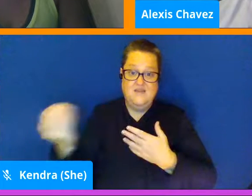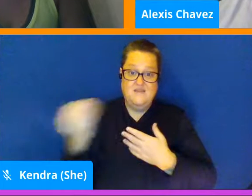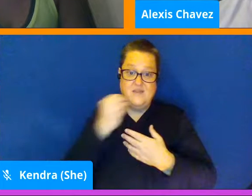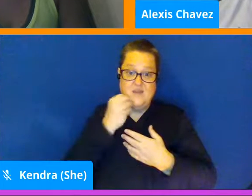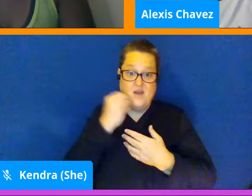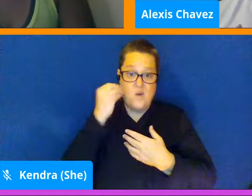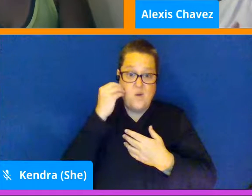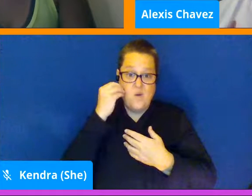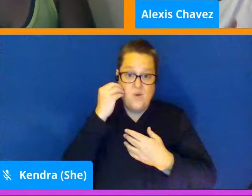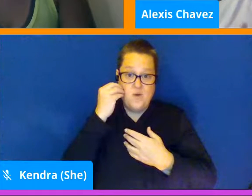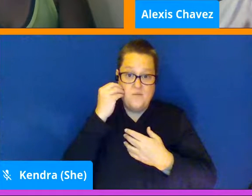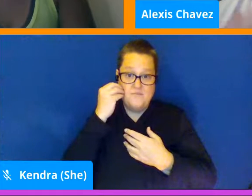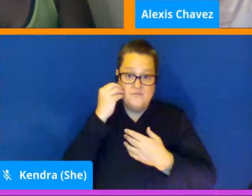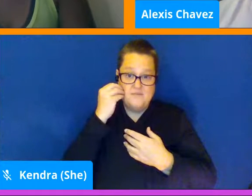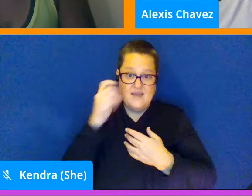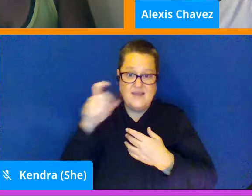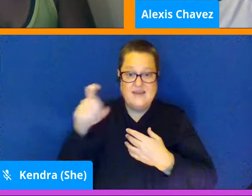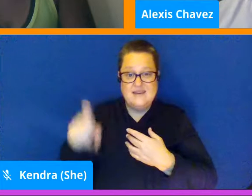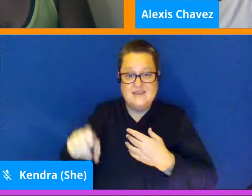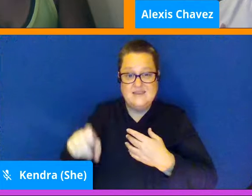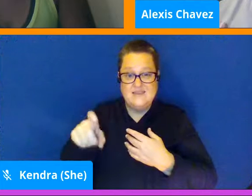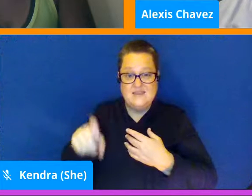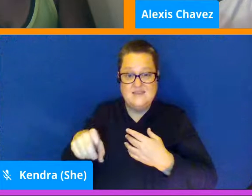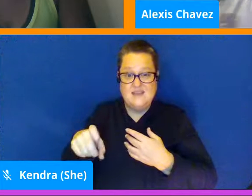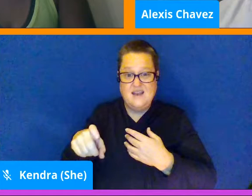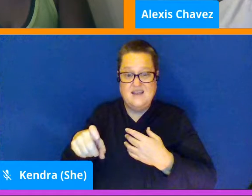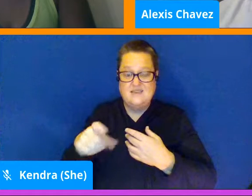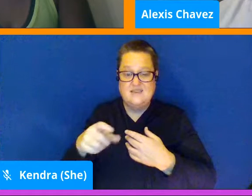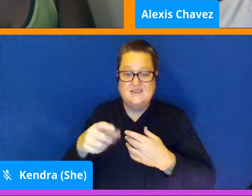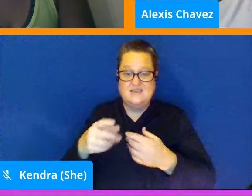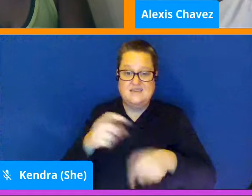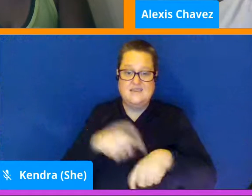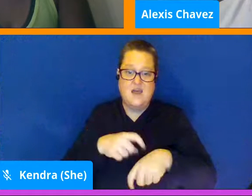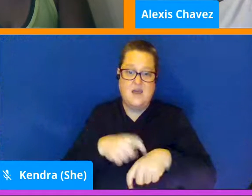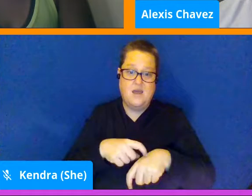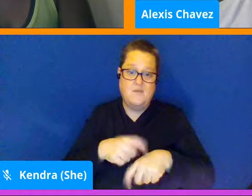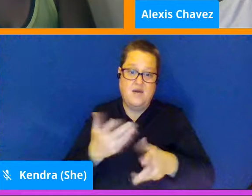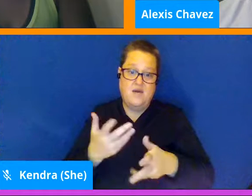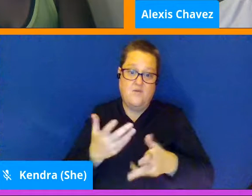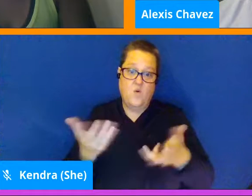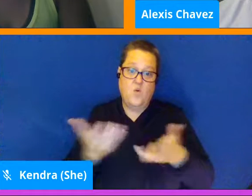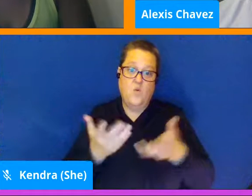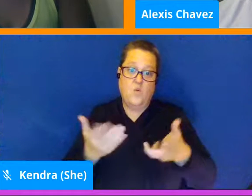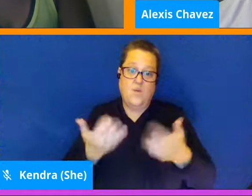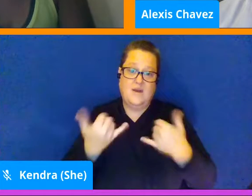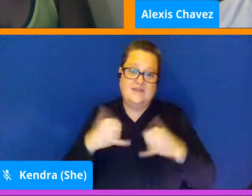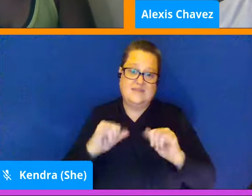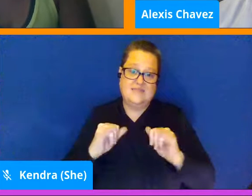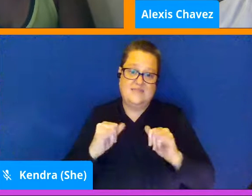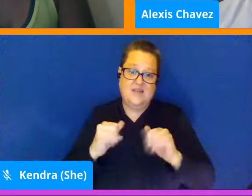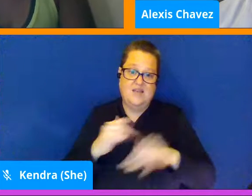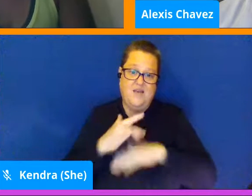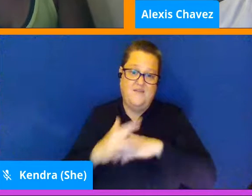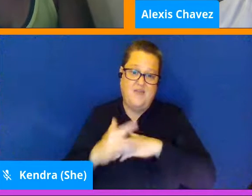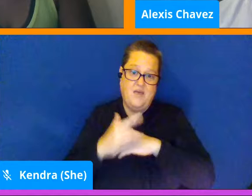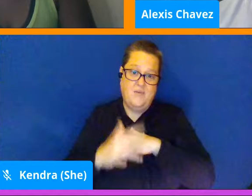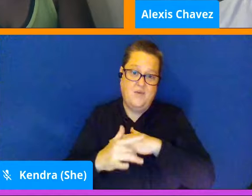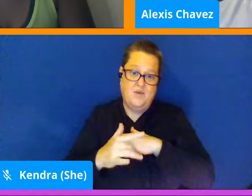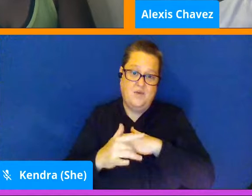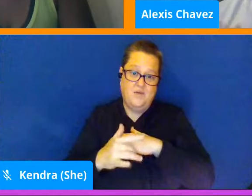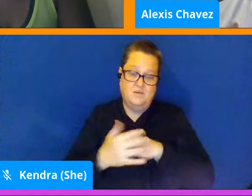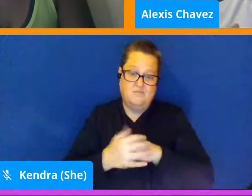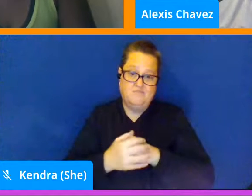necessitates a period of discovery of what is still available at this time. And is there a situation, is there